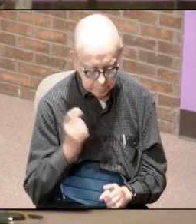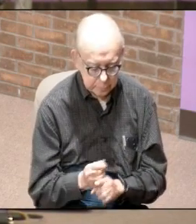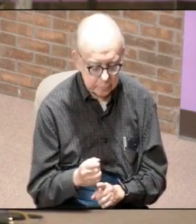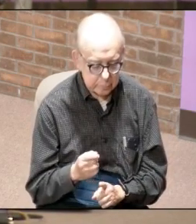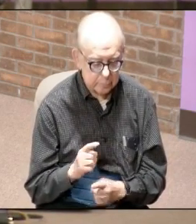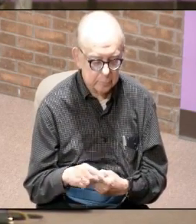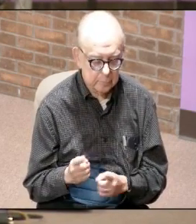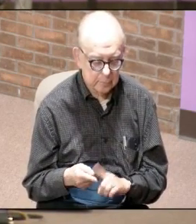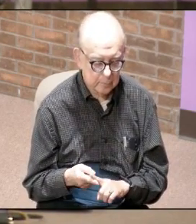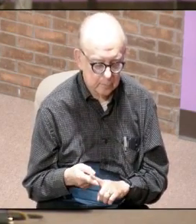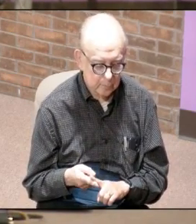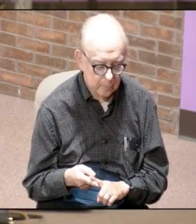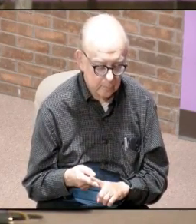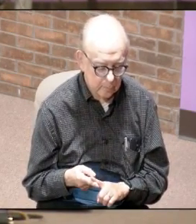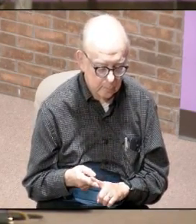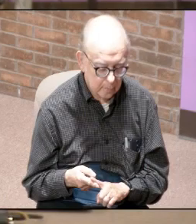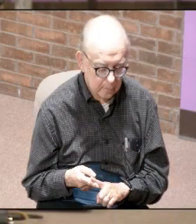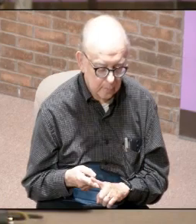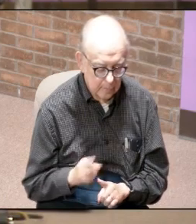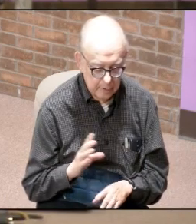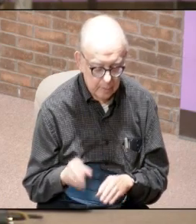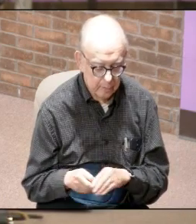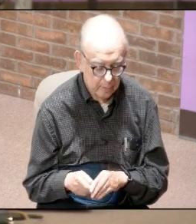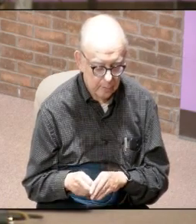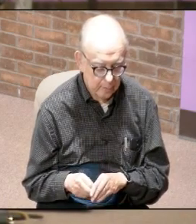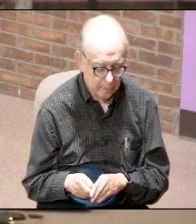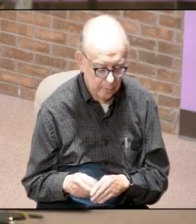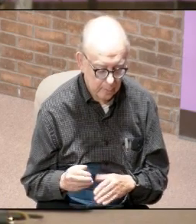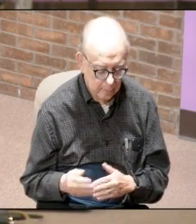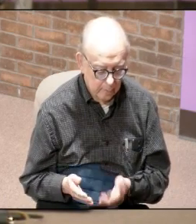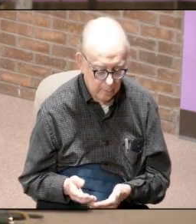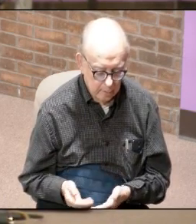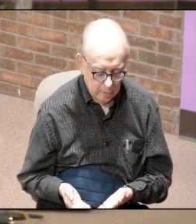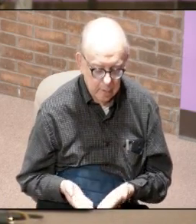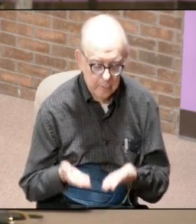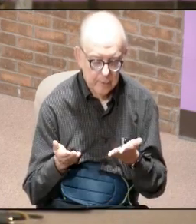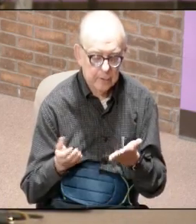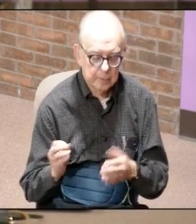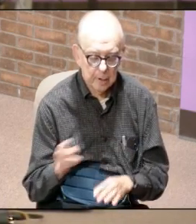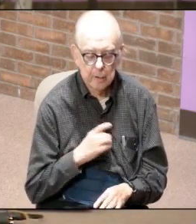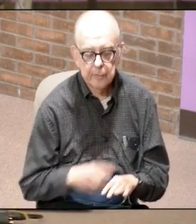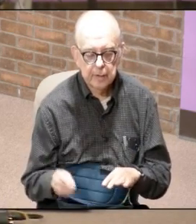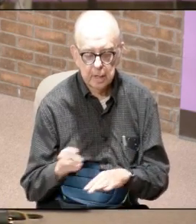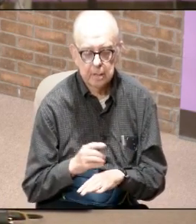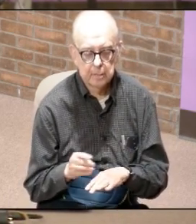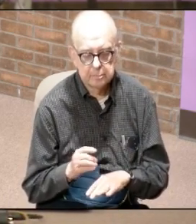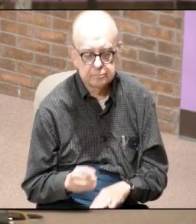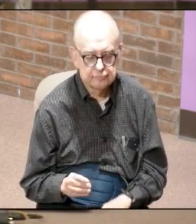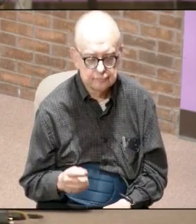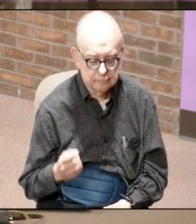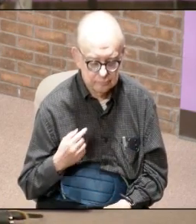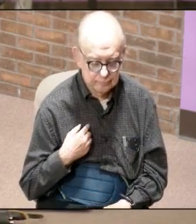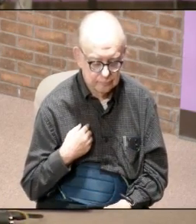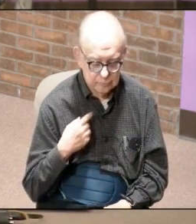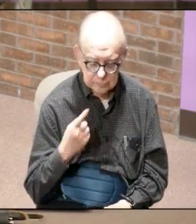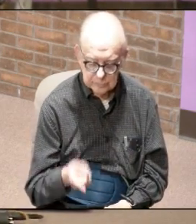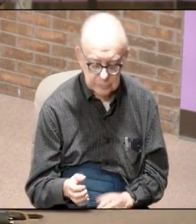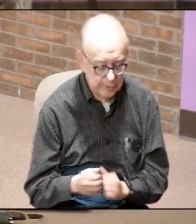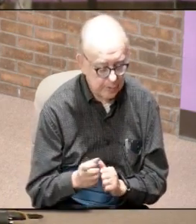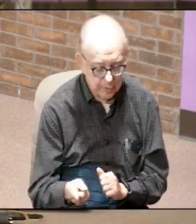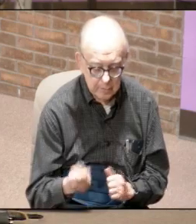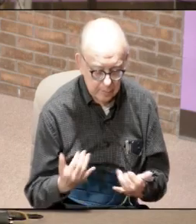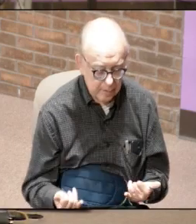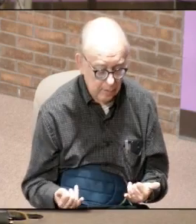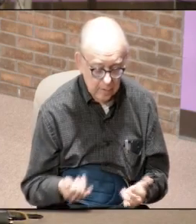companion or co participant in the advancement of the kingdom i'm right there with you